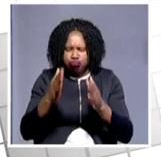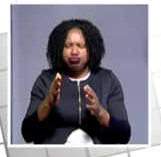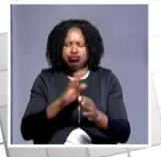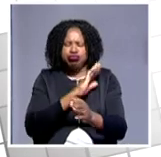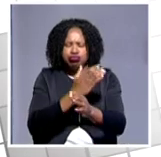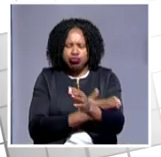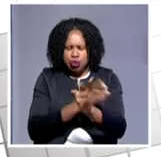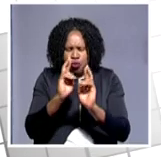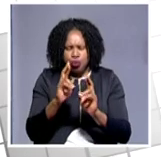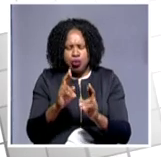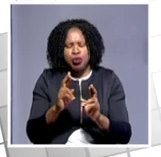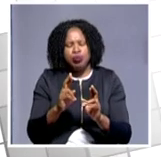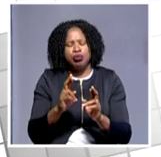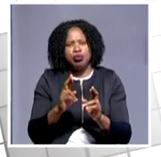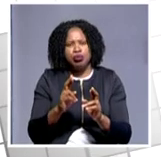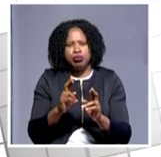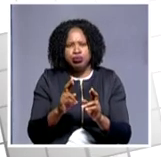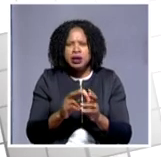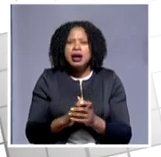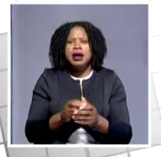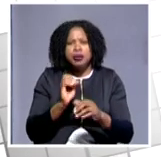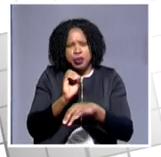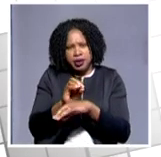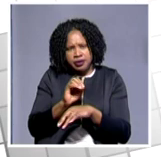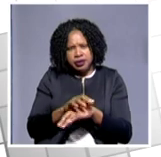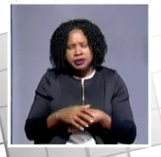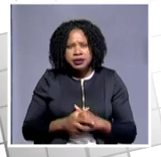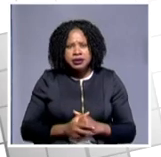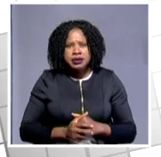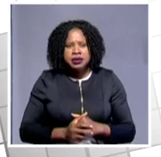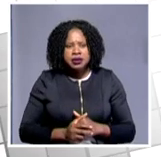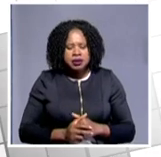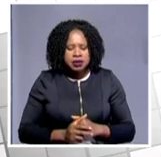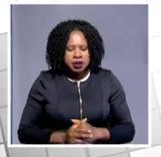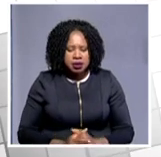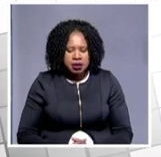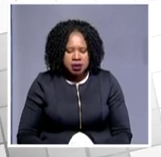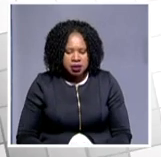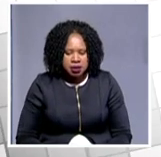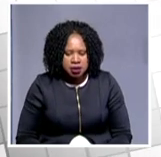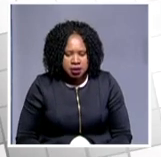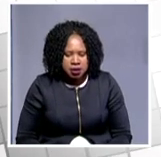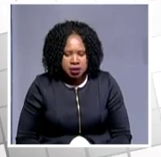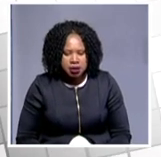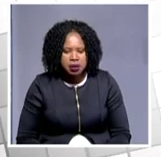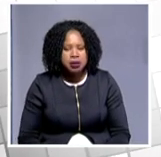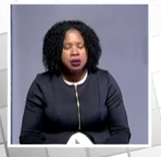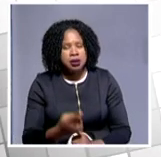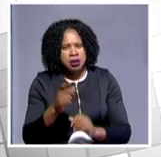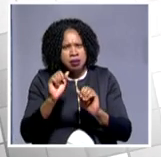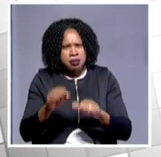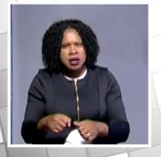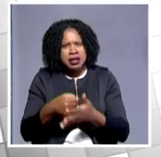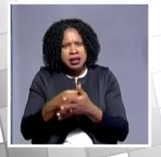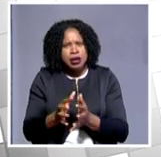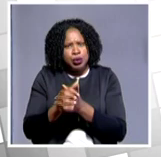they are going to deliver that. And we advise, of course, my advice to the leadership, the executive election leader, is that they must try to keep unity